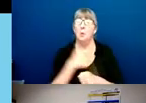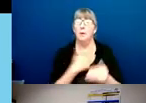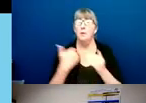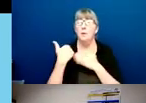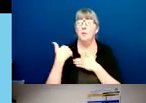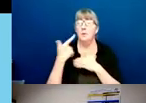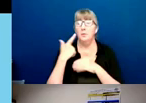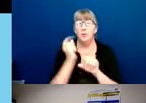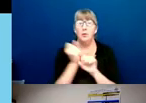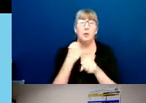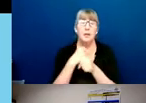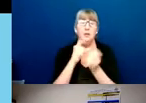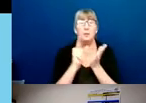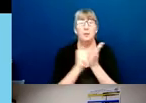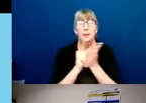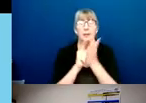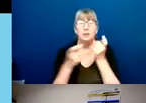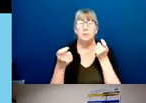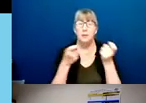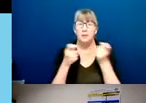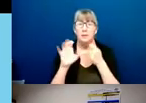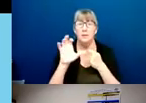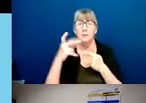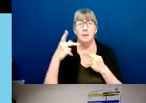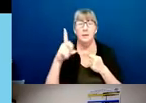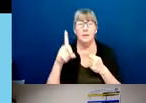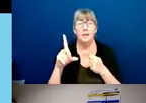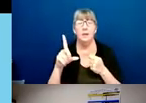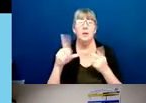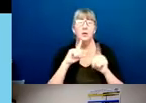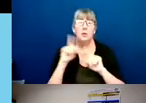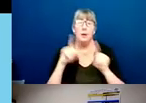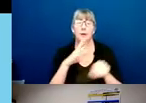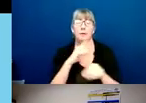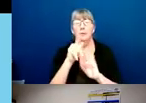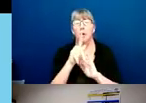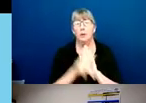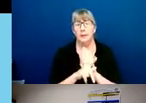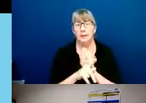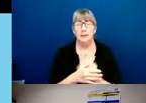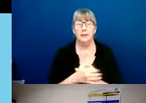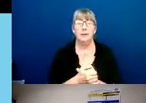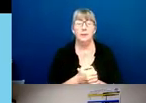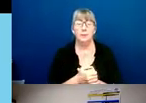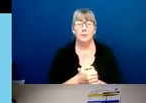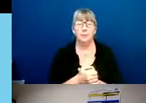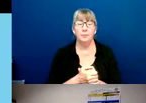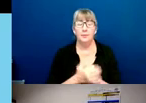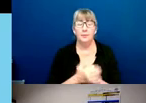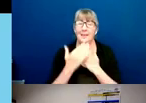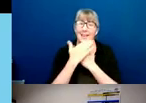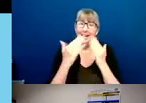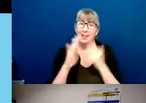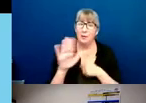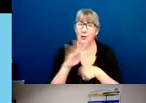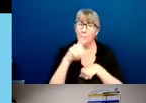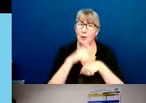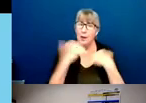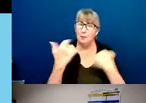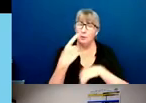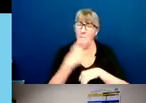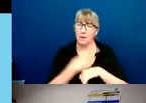of CPD directives and policies. I would like to thank you for taking the time today to participate in this conversation and engagement process